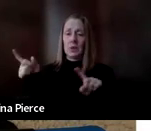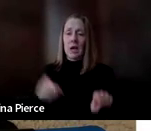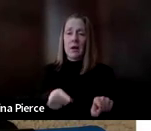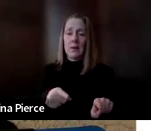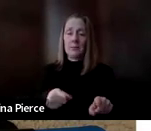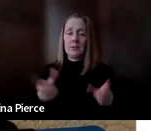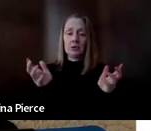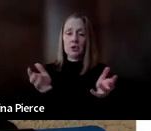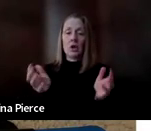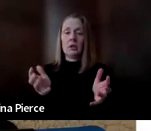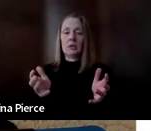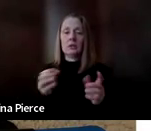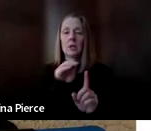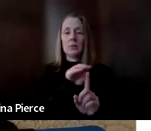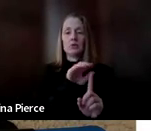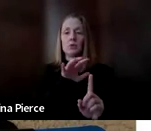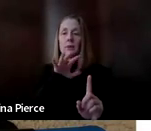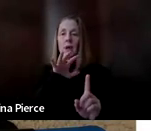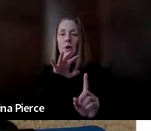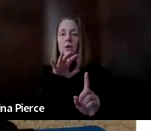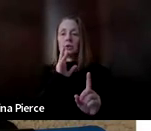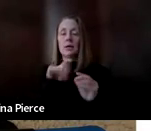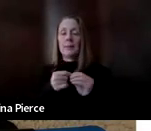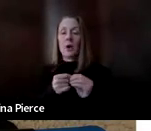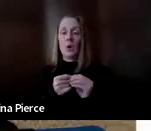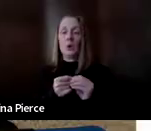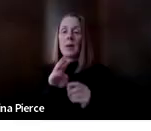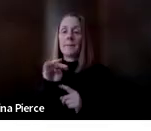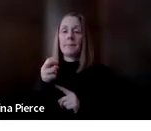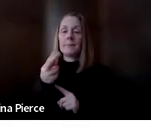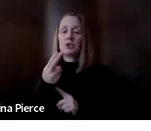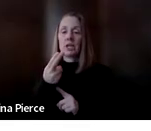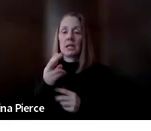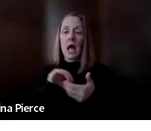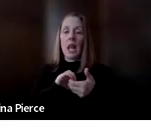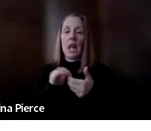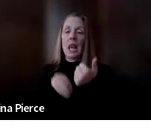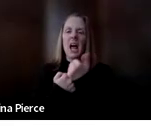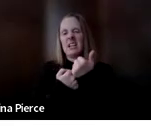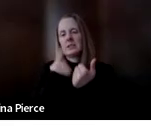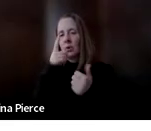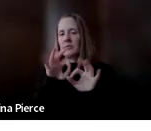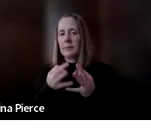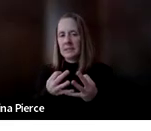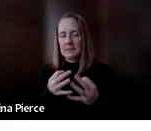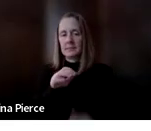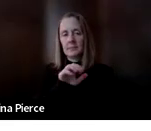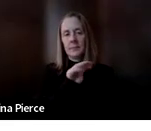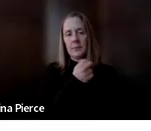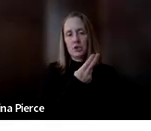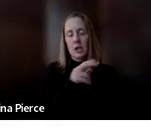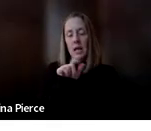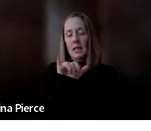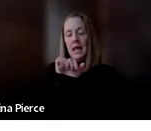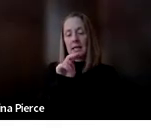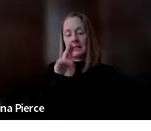a little bit and tell you about Michigan Alliance for Families. If we can go to the next slide, this is a whole bunch of